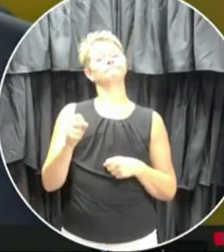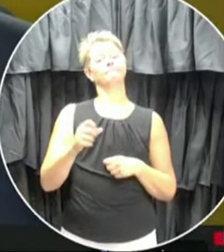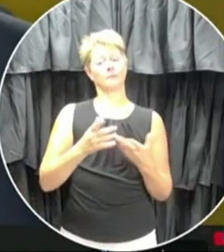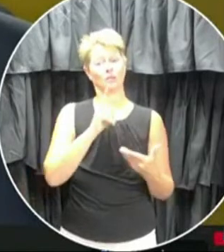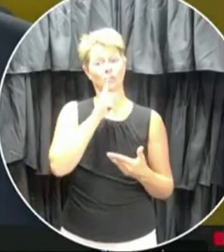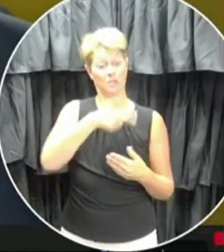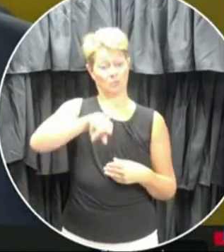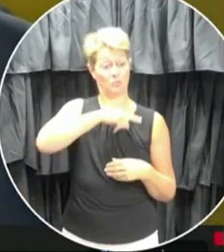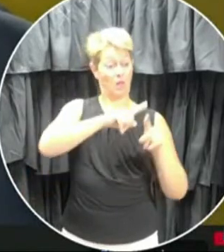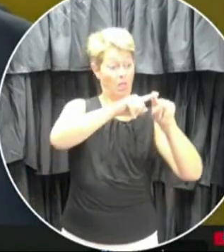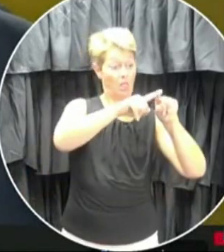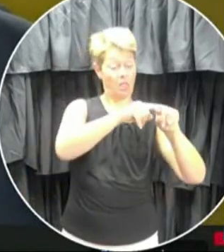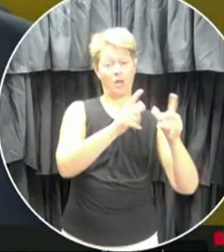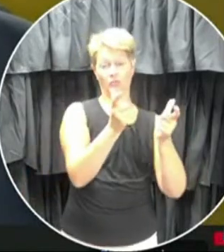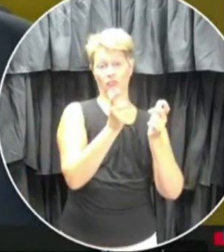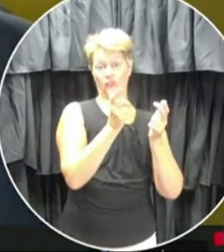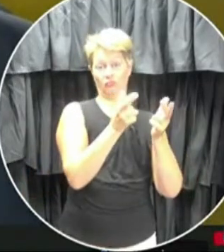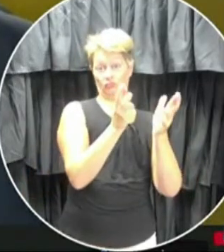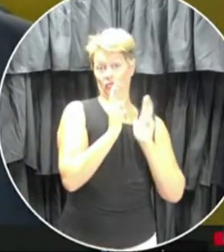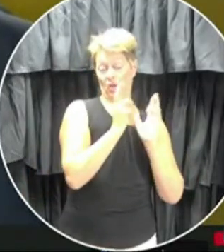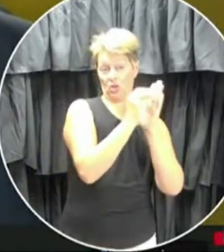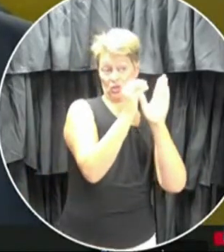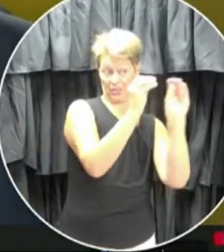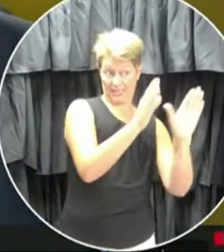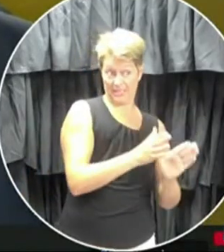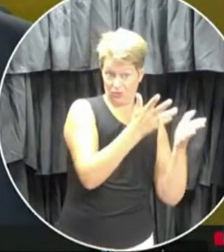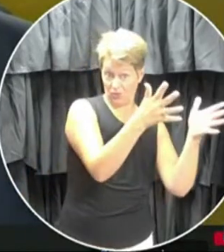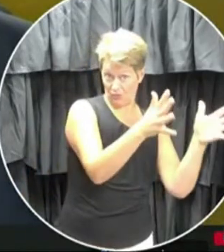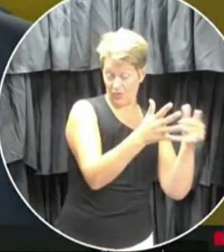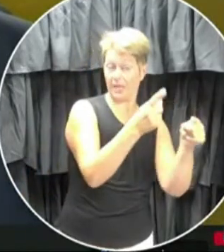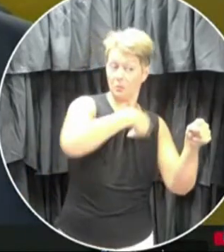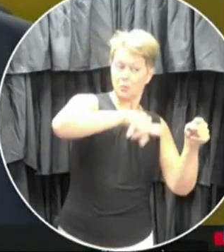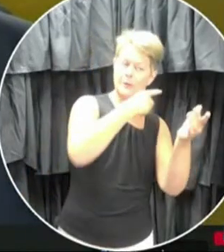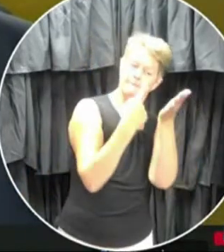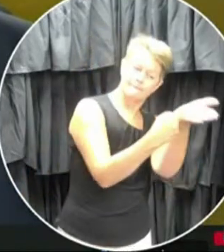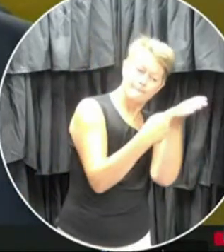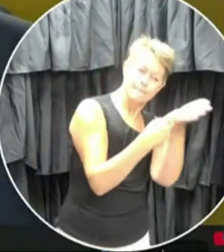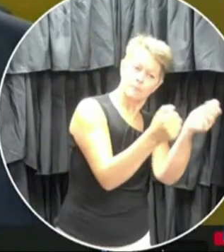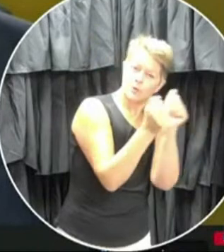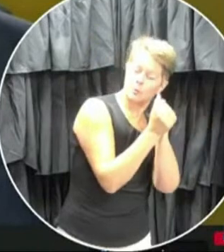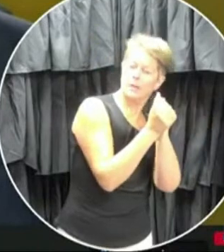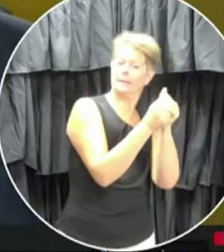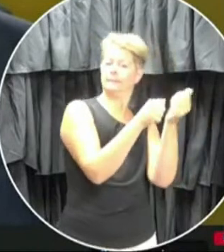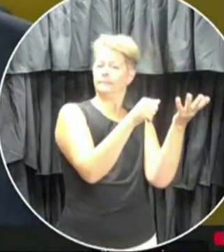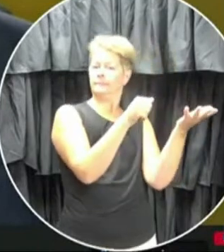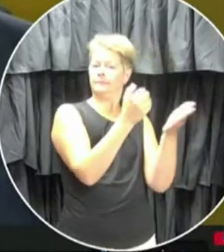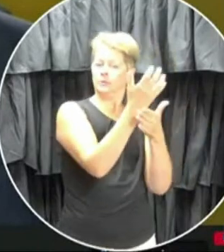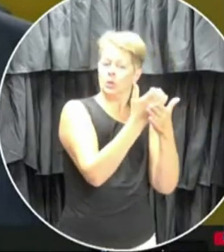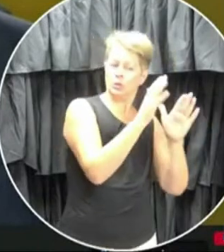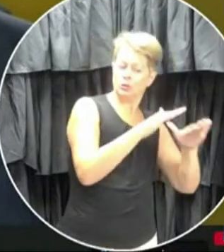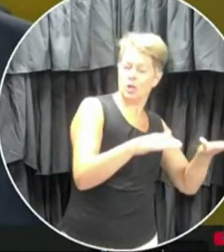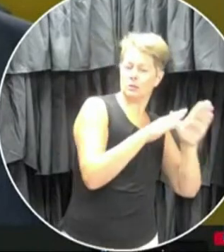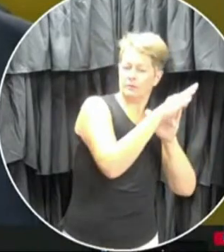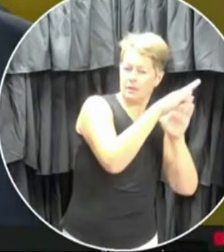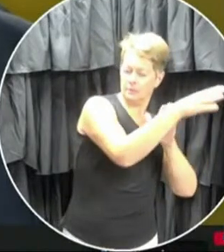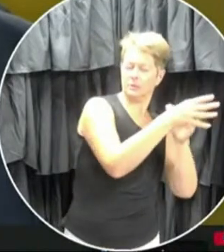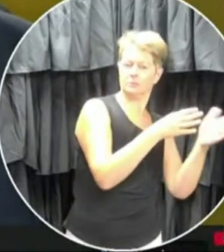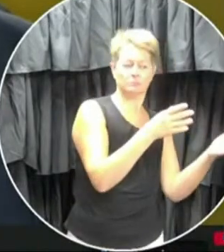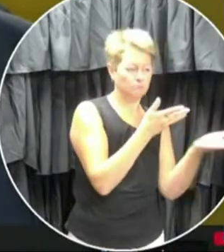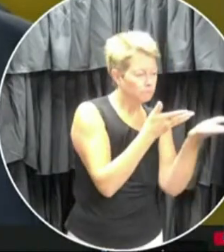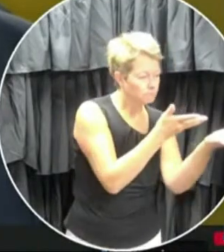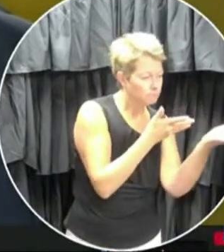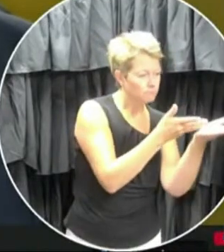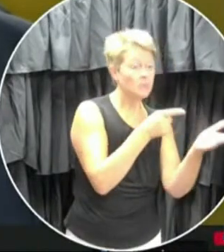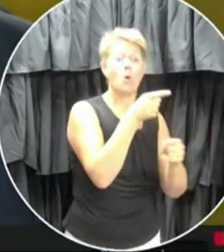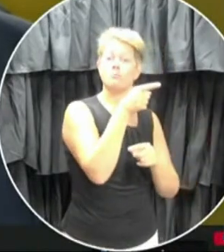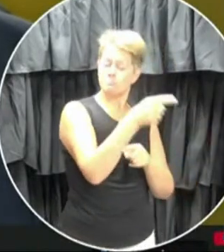retired teachers. So we have been in dialogue with the Department of Education Early Childhood Development on that very issue. They're very supportive of a